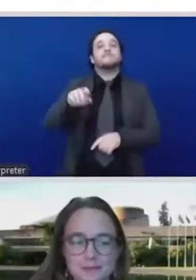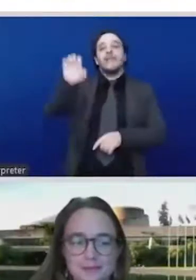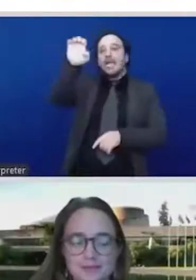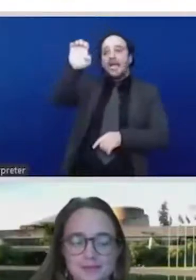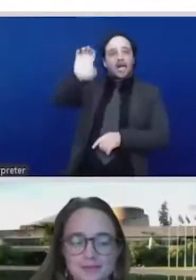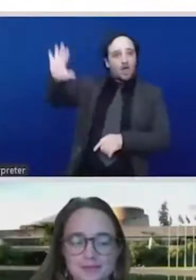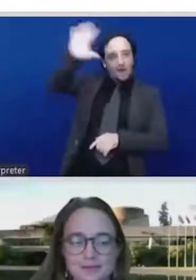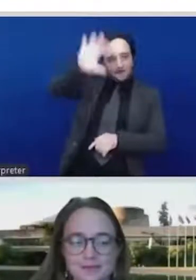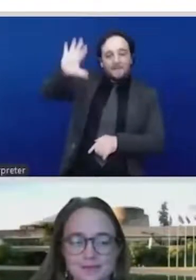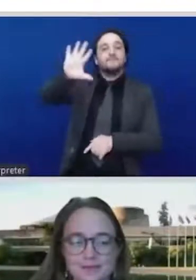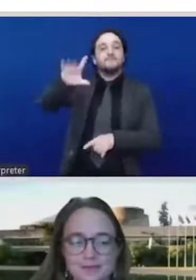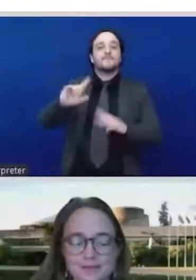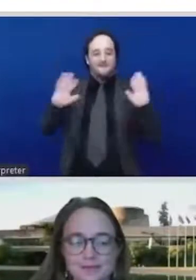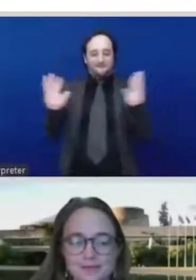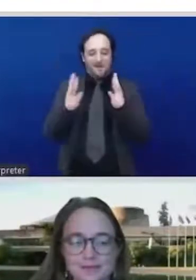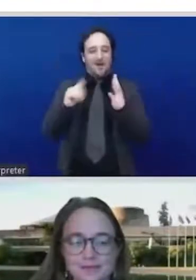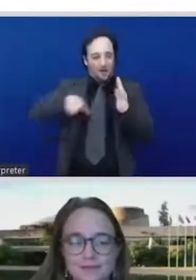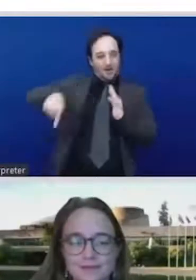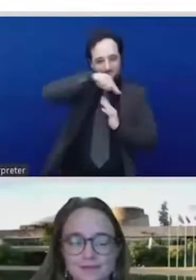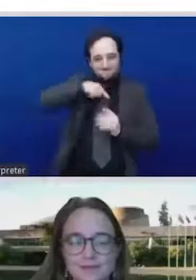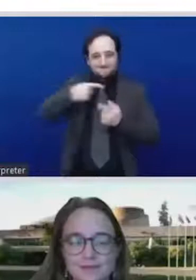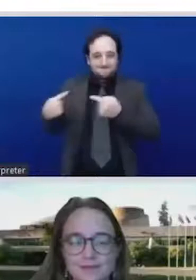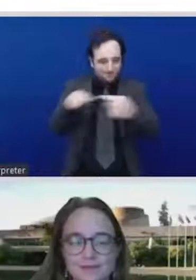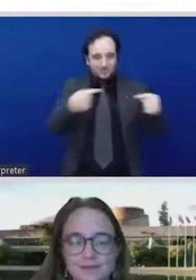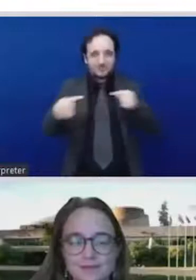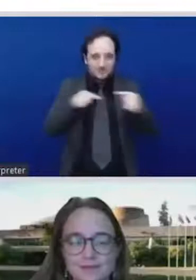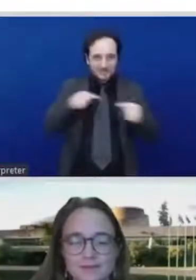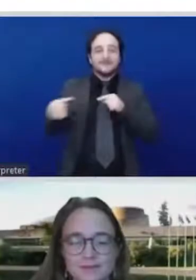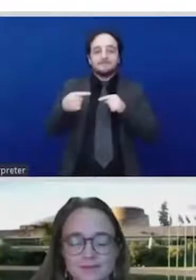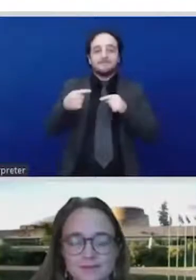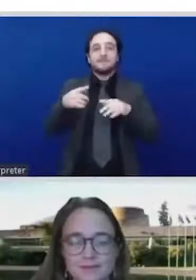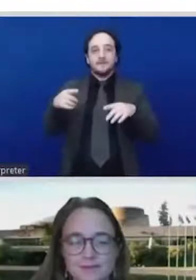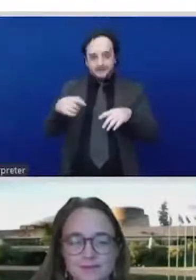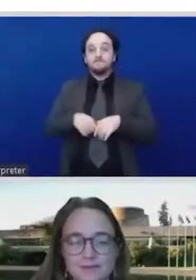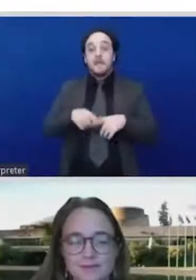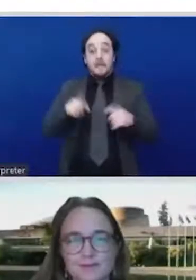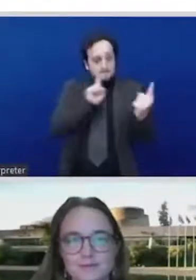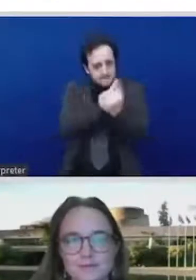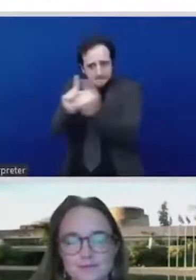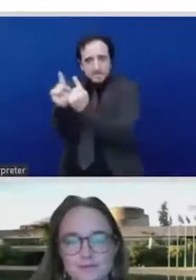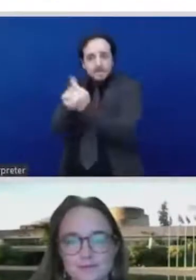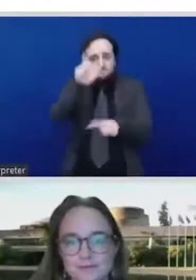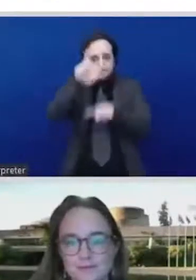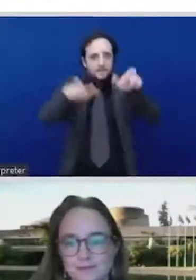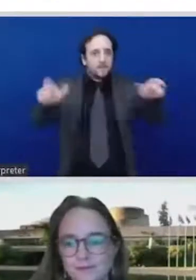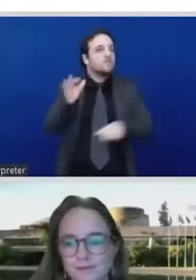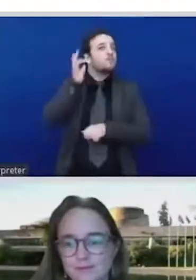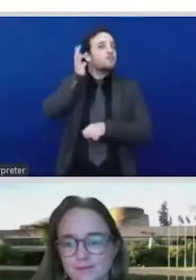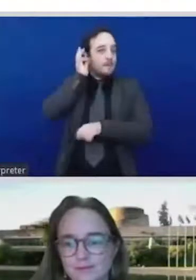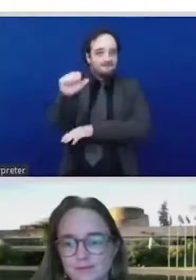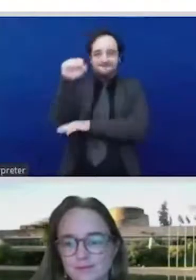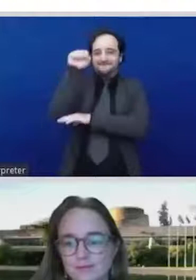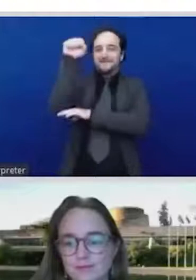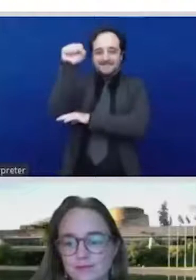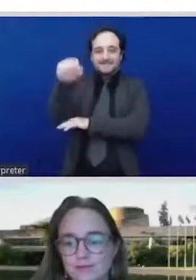sits at ECLAC, right? She is part of the ECLAC, and she has recently been at